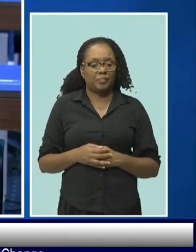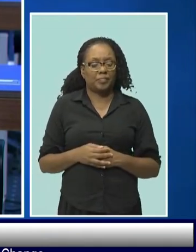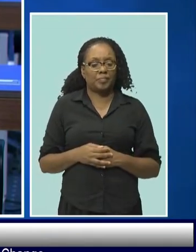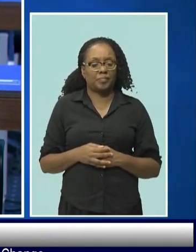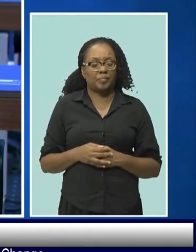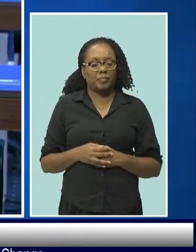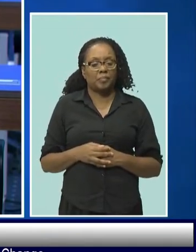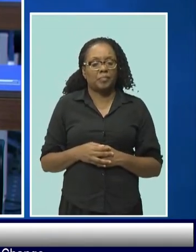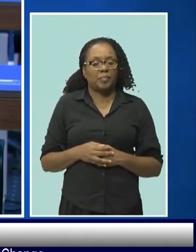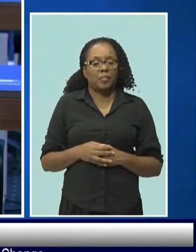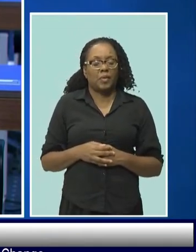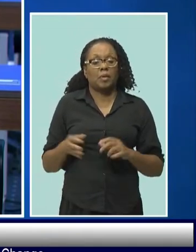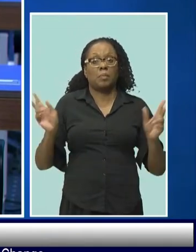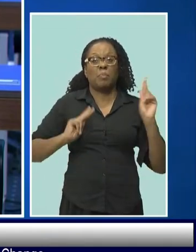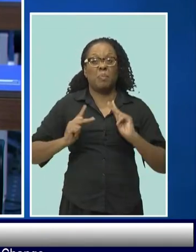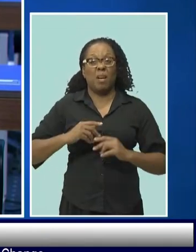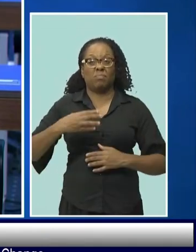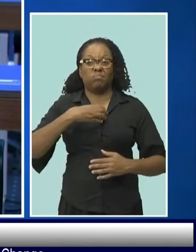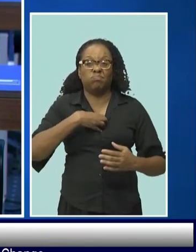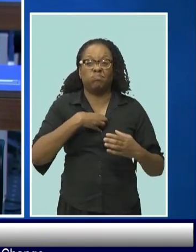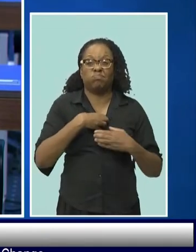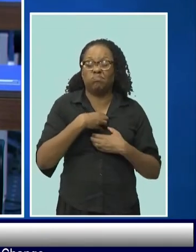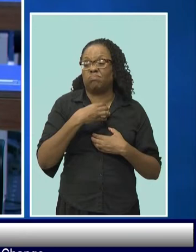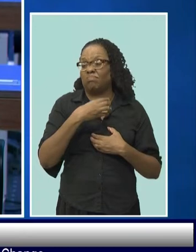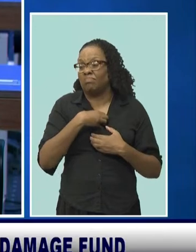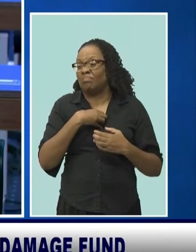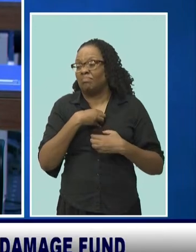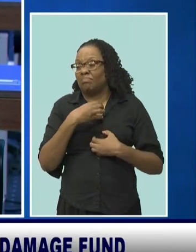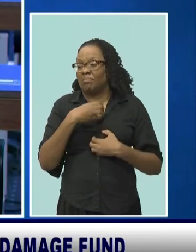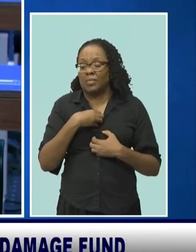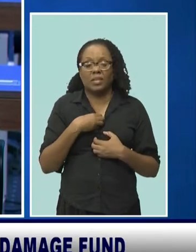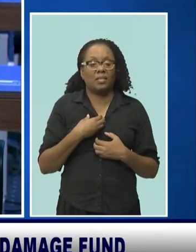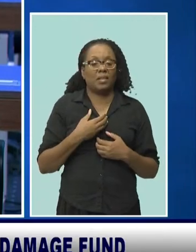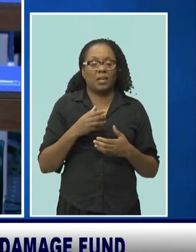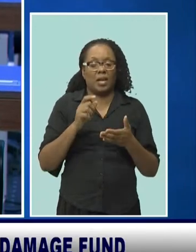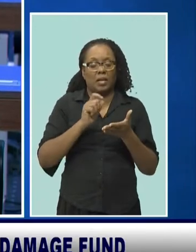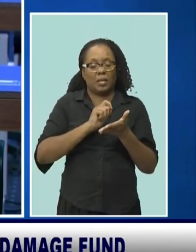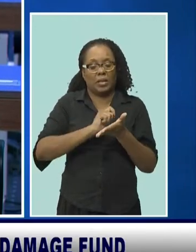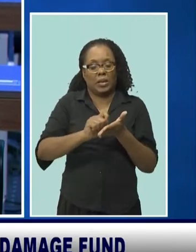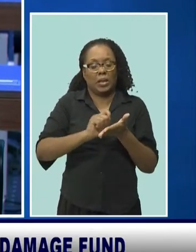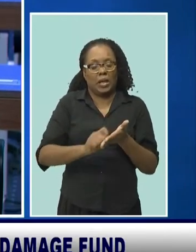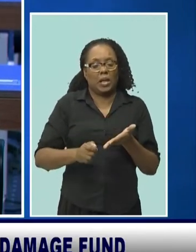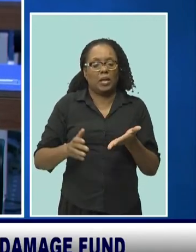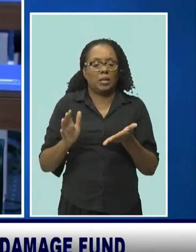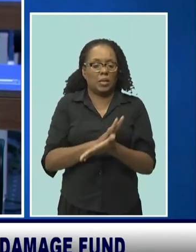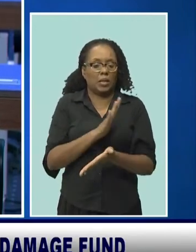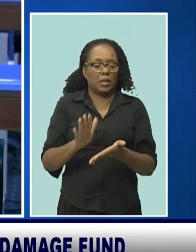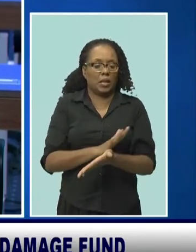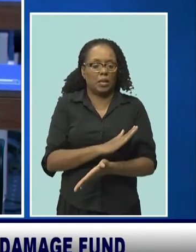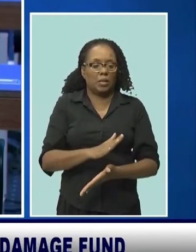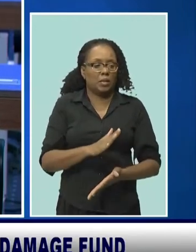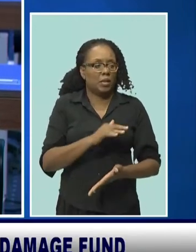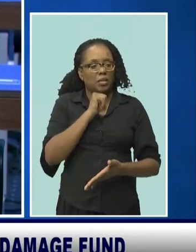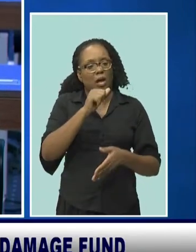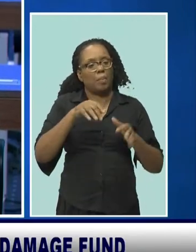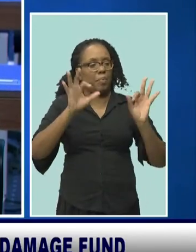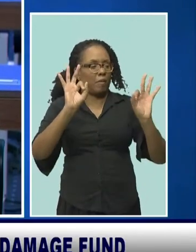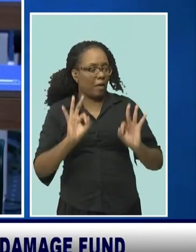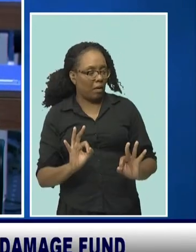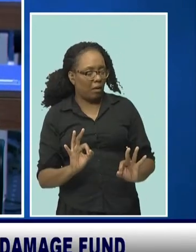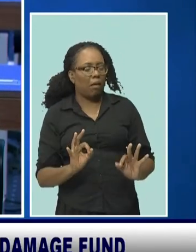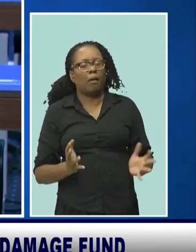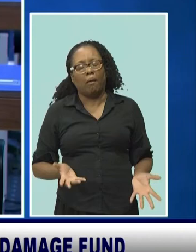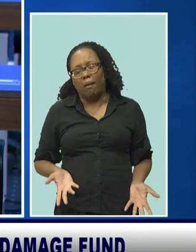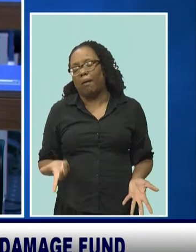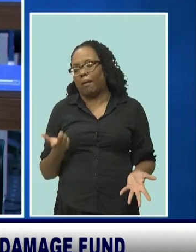There have been complaints that the text is not perfect. And indeed, Mr. President, it is not. There is much that